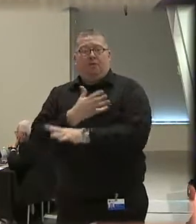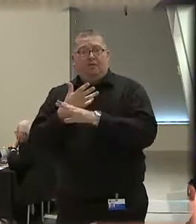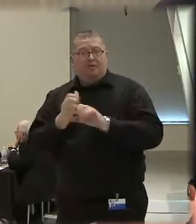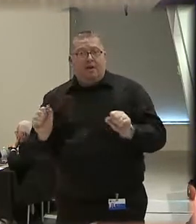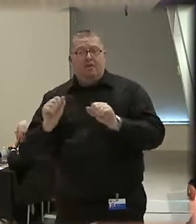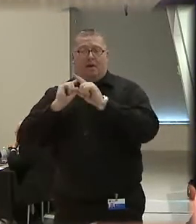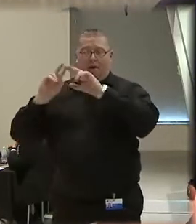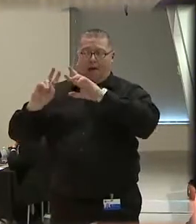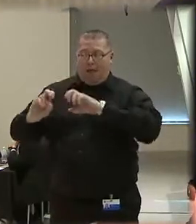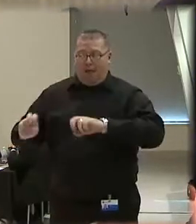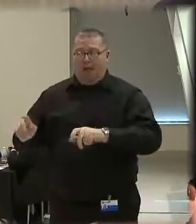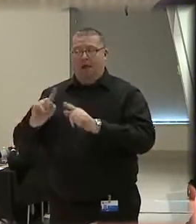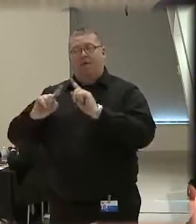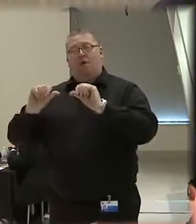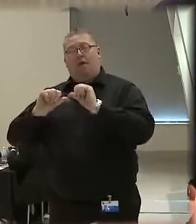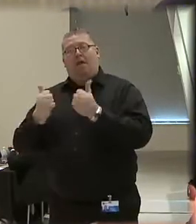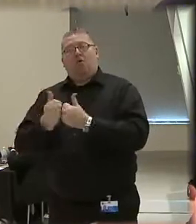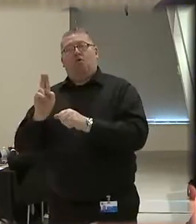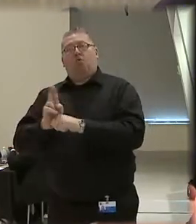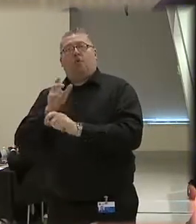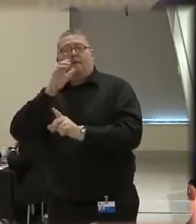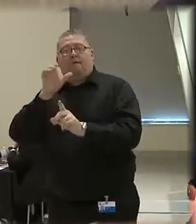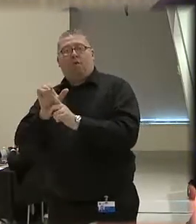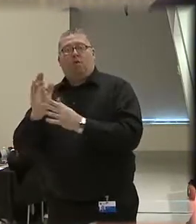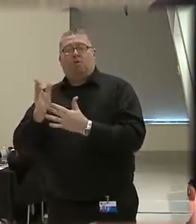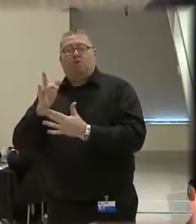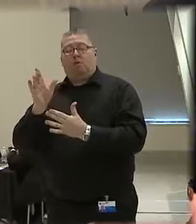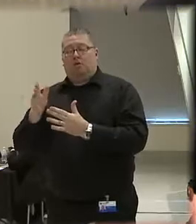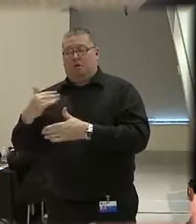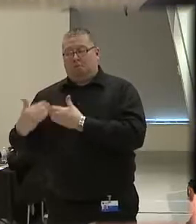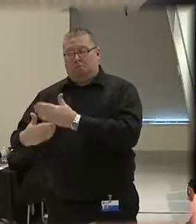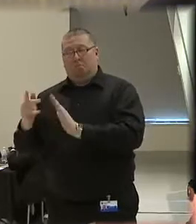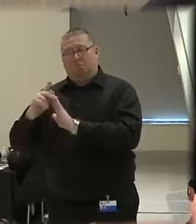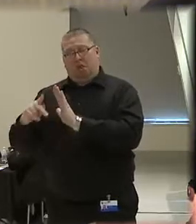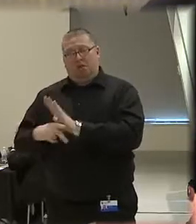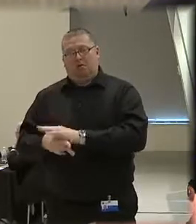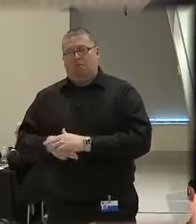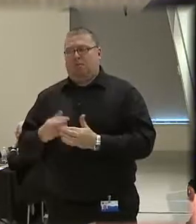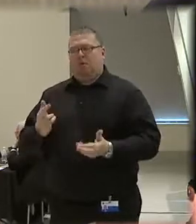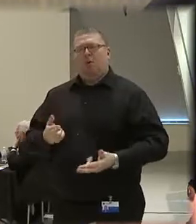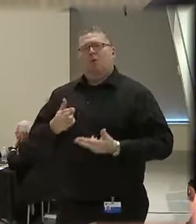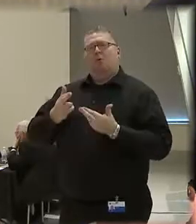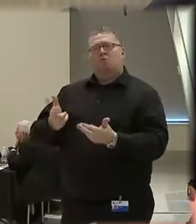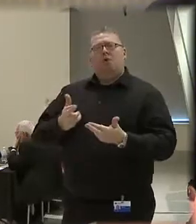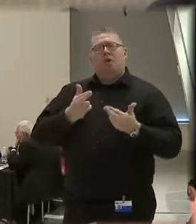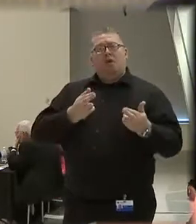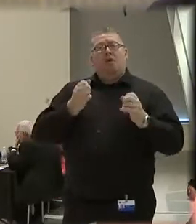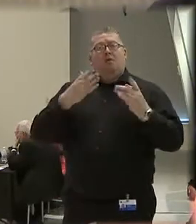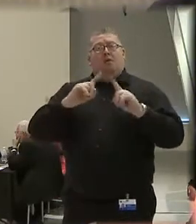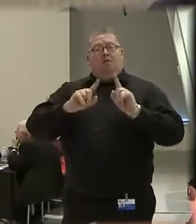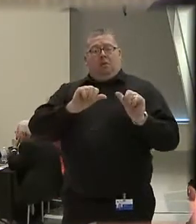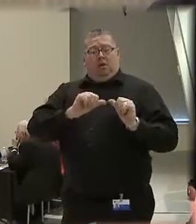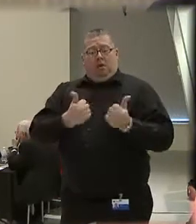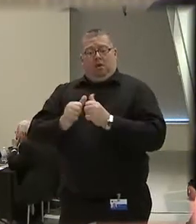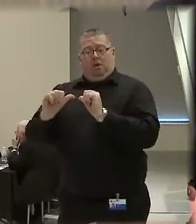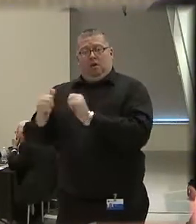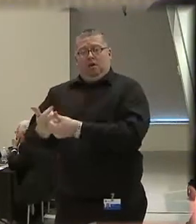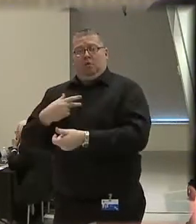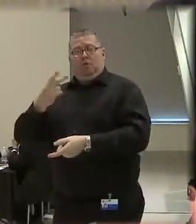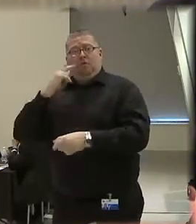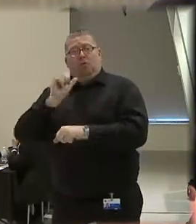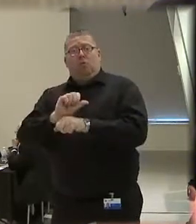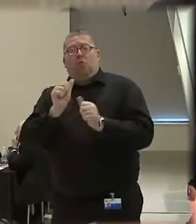analyze our agency's force profile. The recommendations, as we share with many agencies that visit us and review our